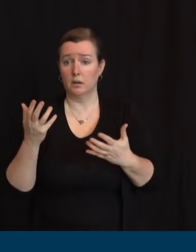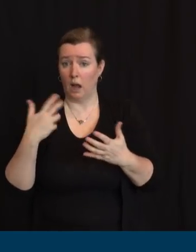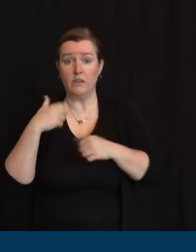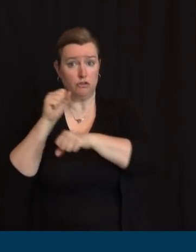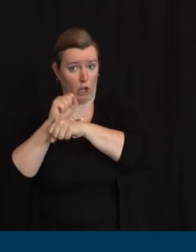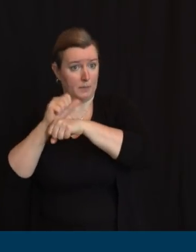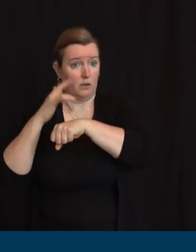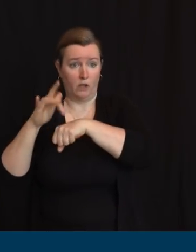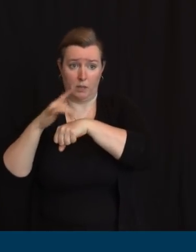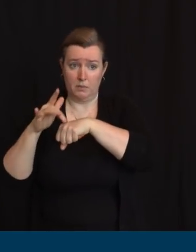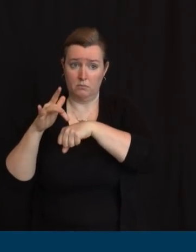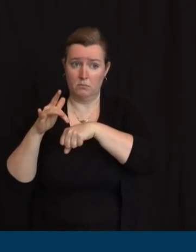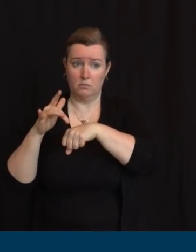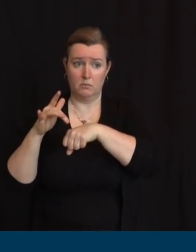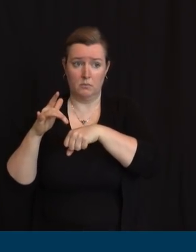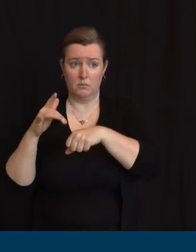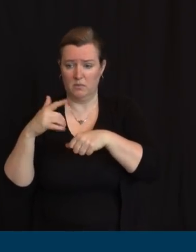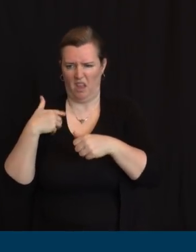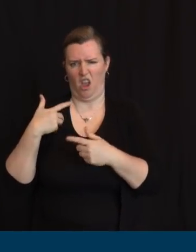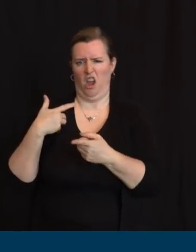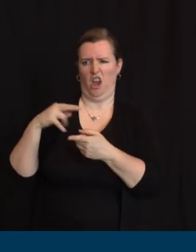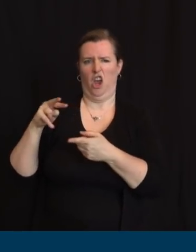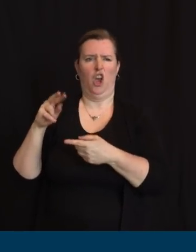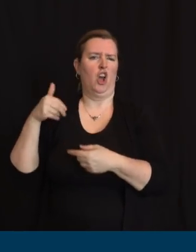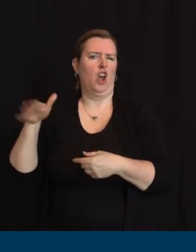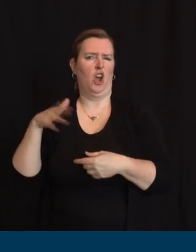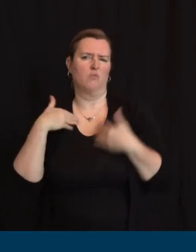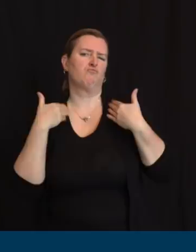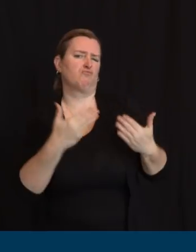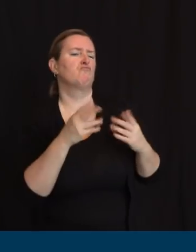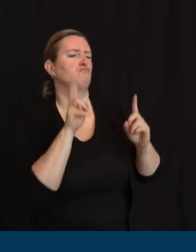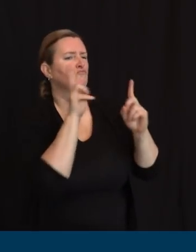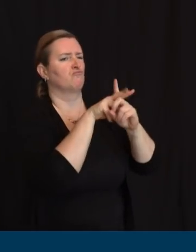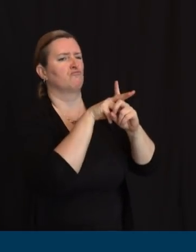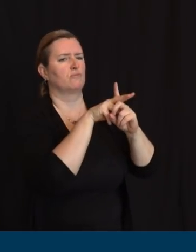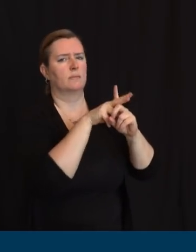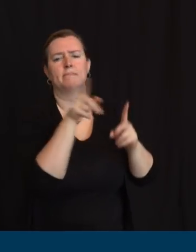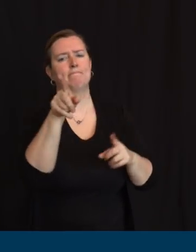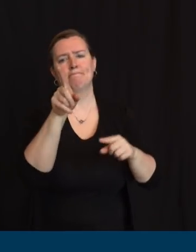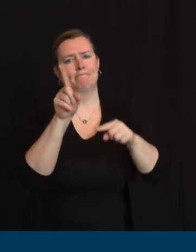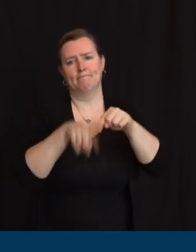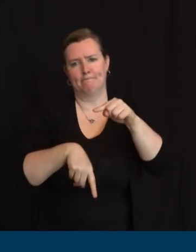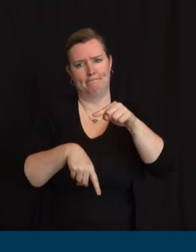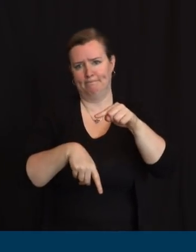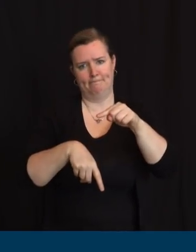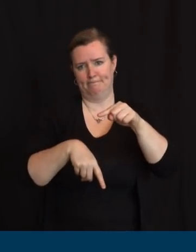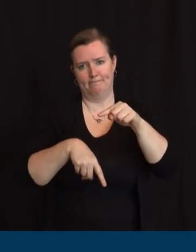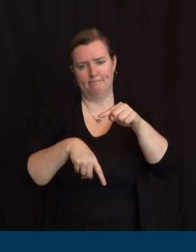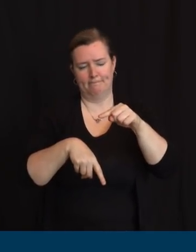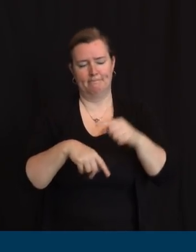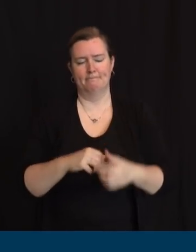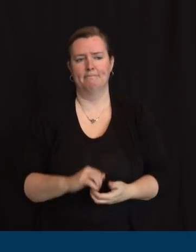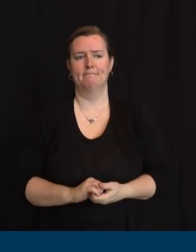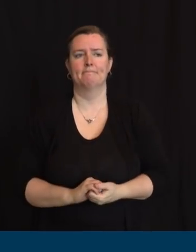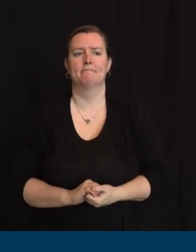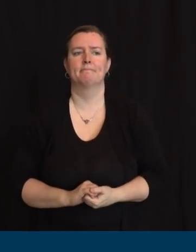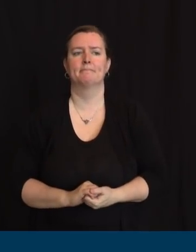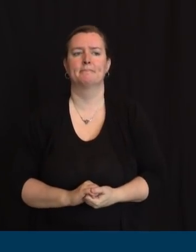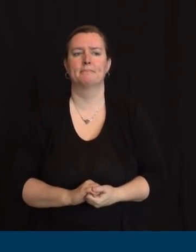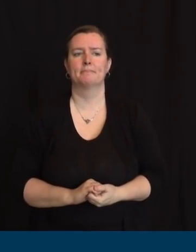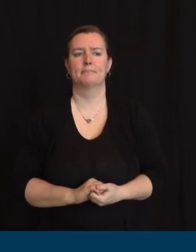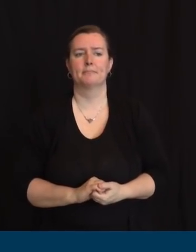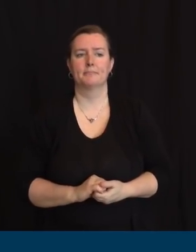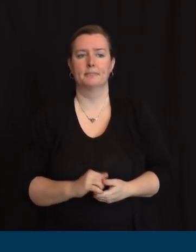a reminder that if you have lost your job due to this emergency, and we know many of you have, but you still want to work, there are more than